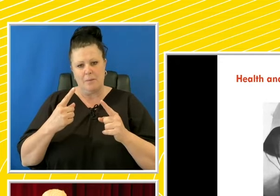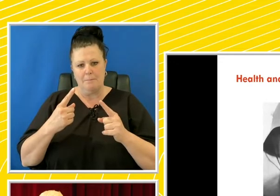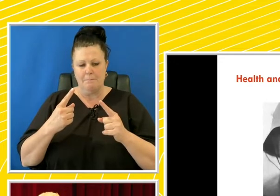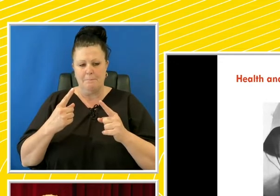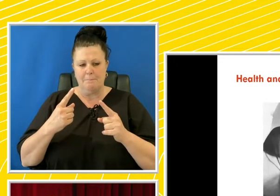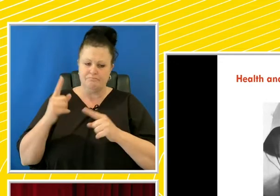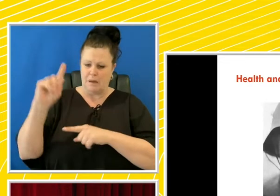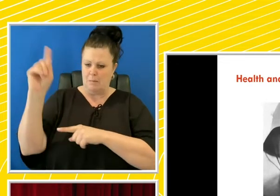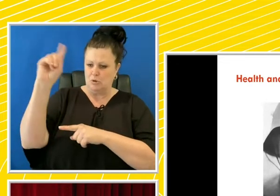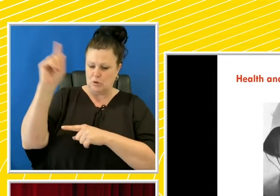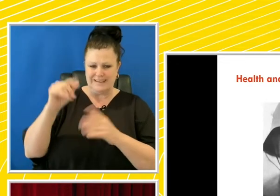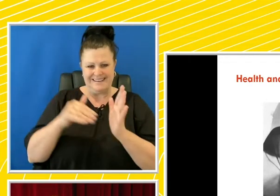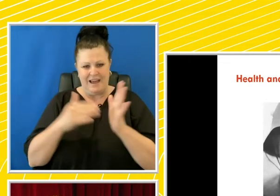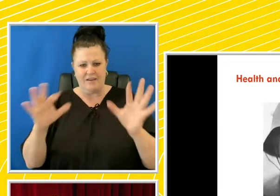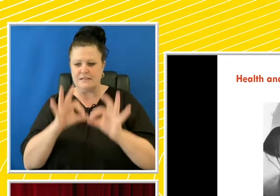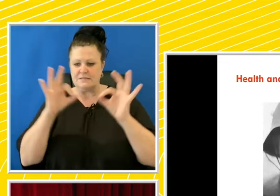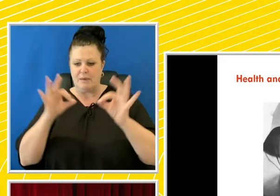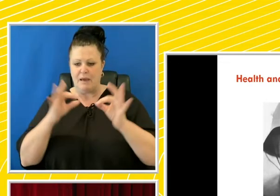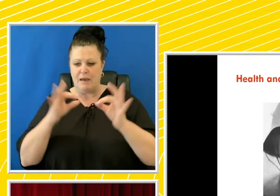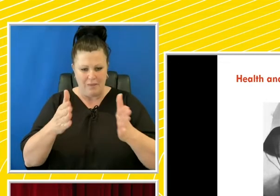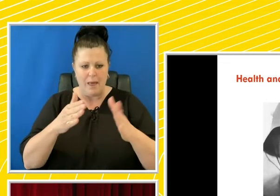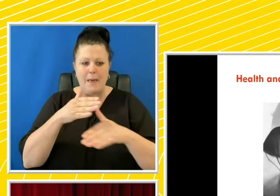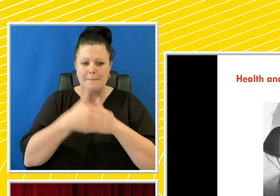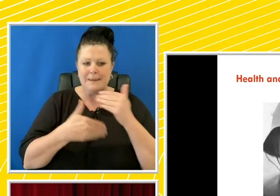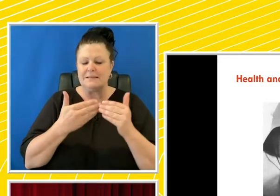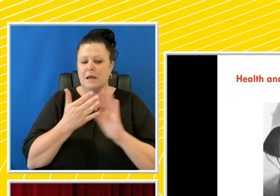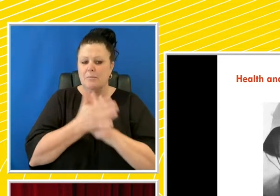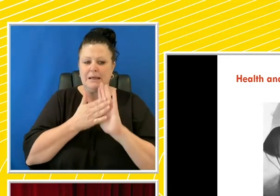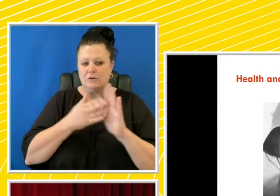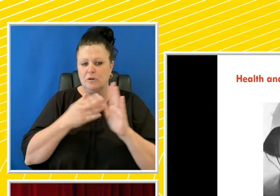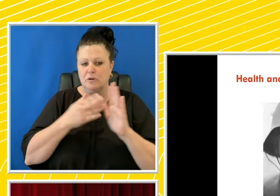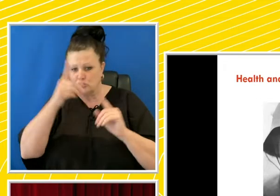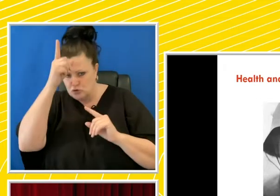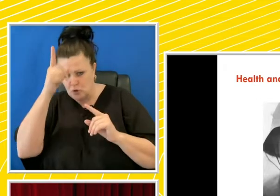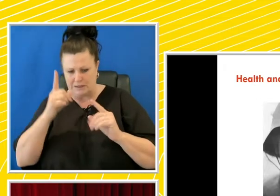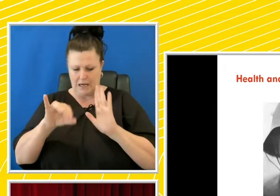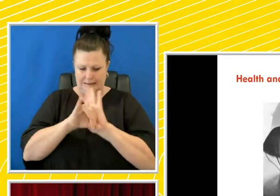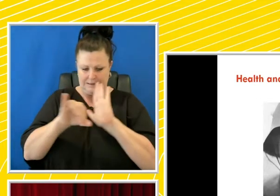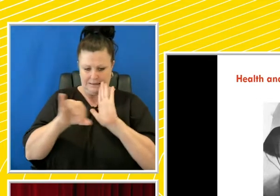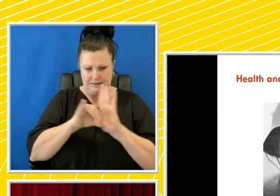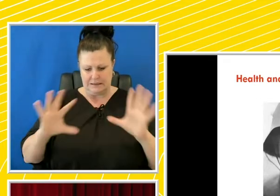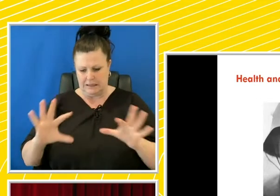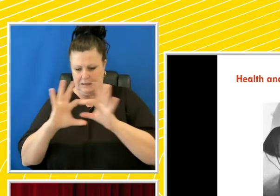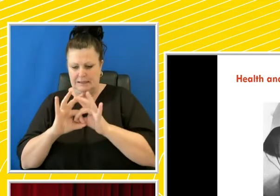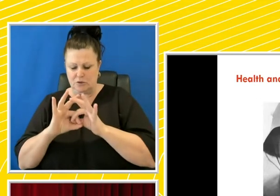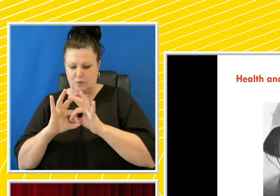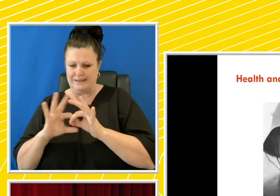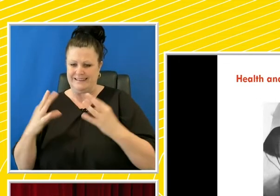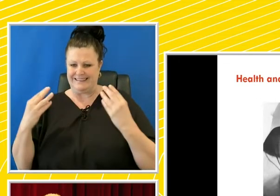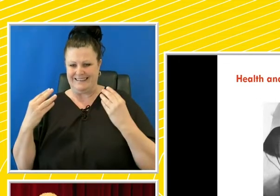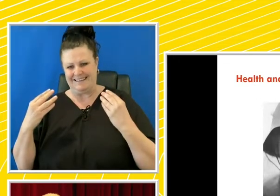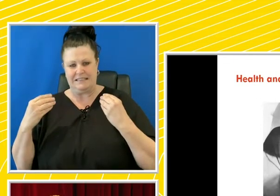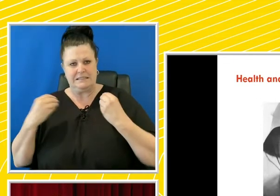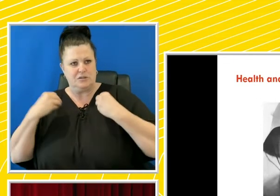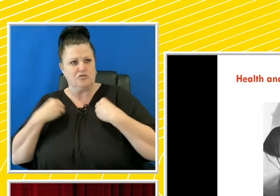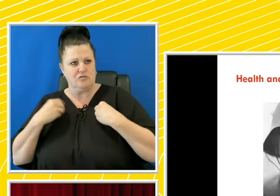special path, linked the embodiment of the construct of the German individual identity and selfhood with industrialisation and modernisation against the